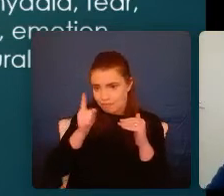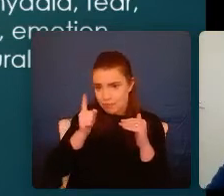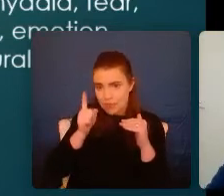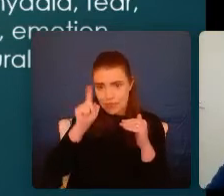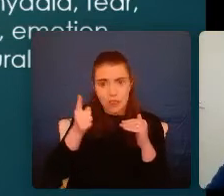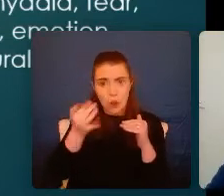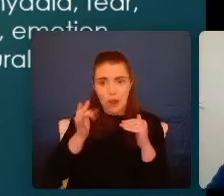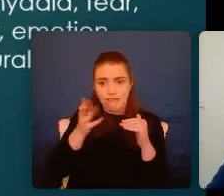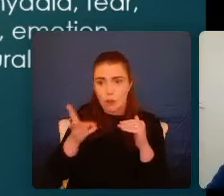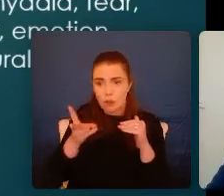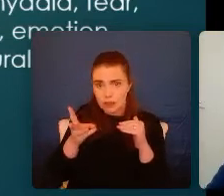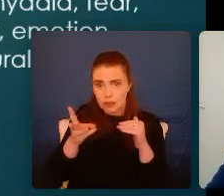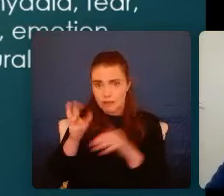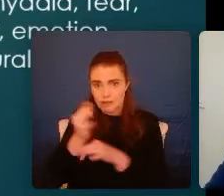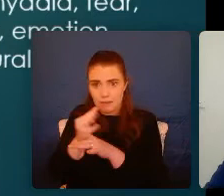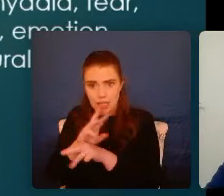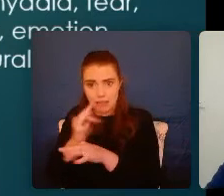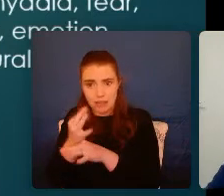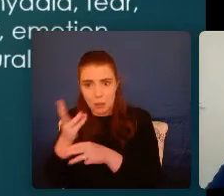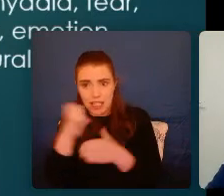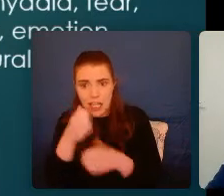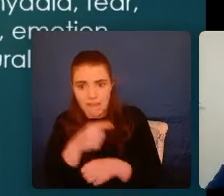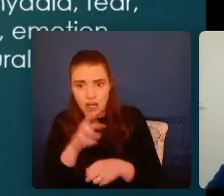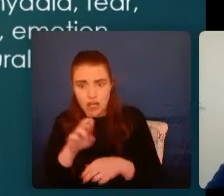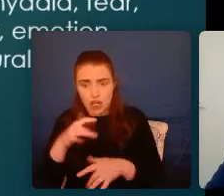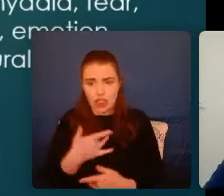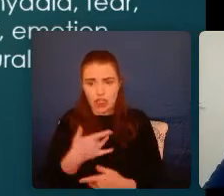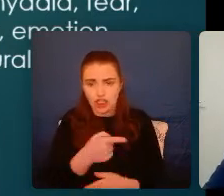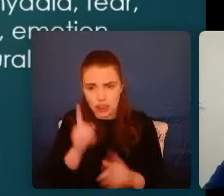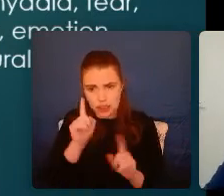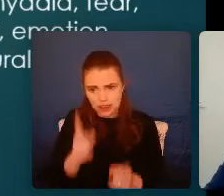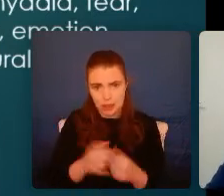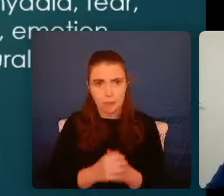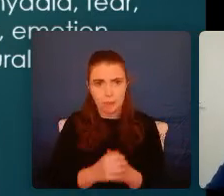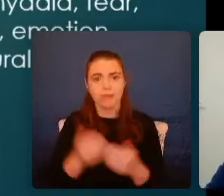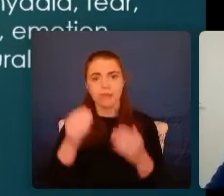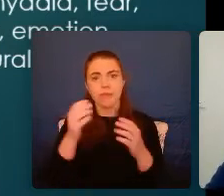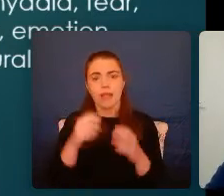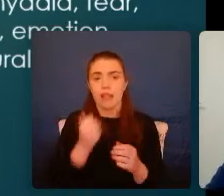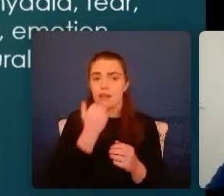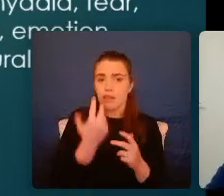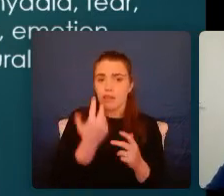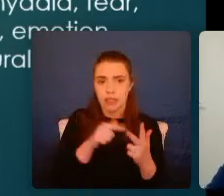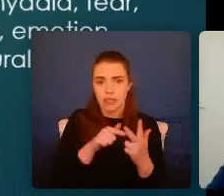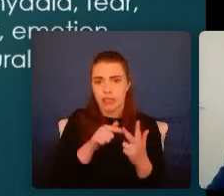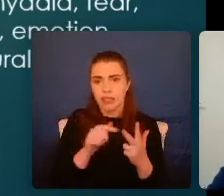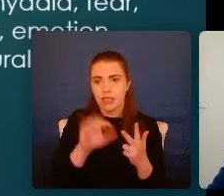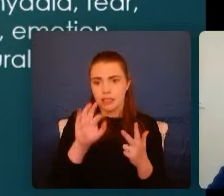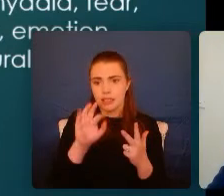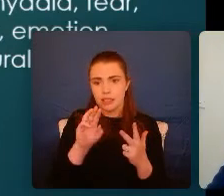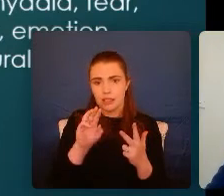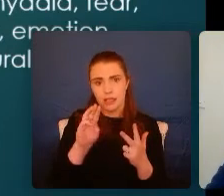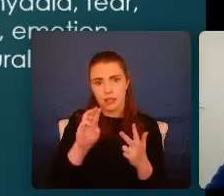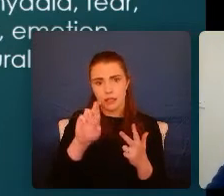for or whether she would be hurt. We also look at the prefrontal cortex. So that's the thinking part of our brain and many young people who